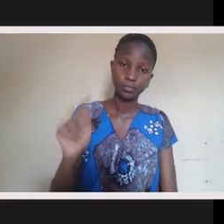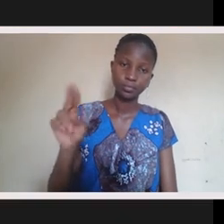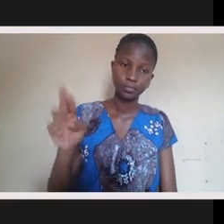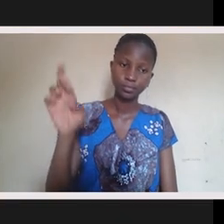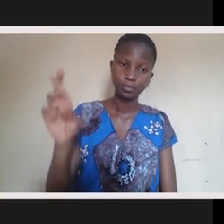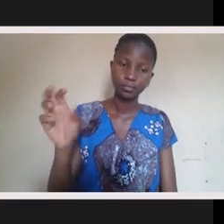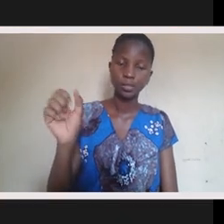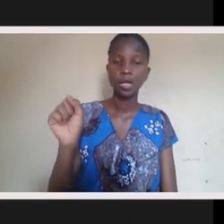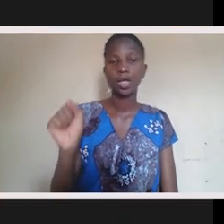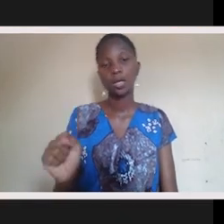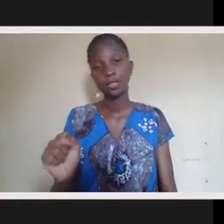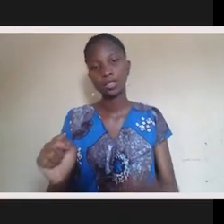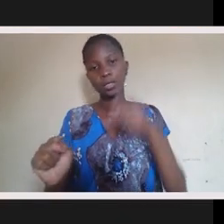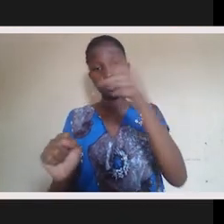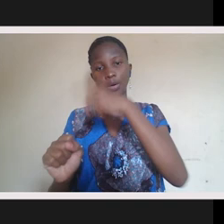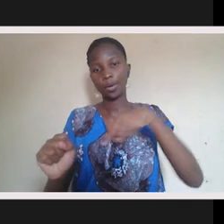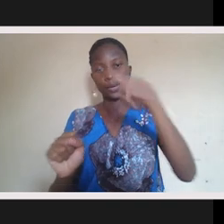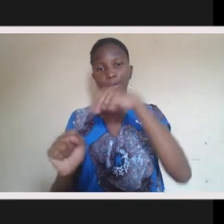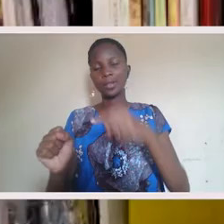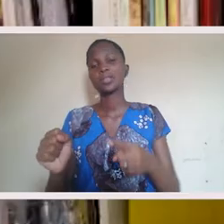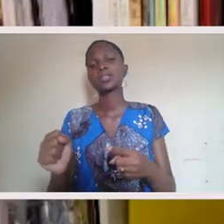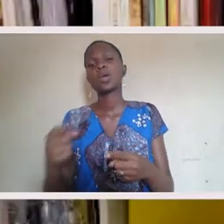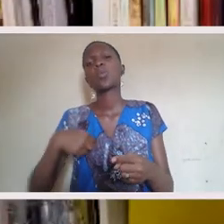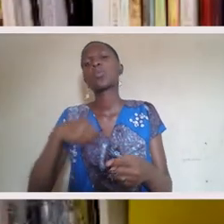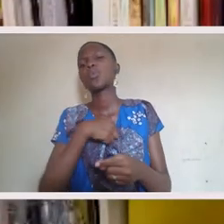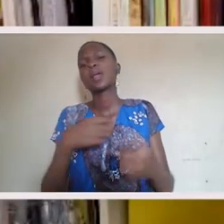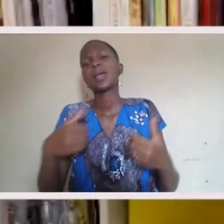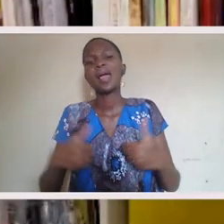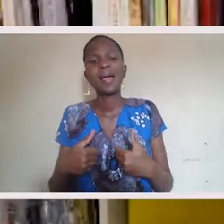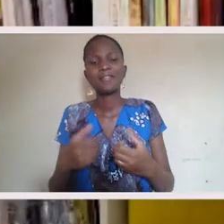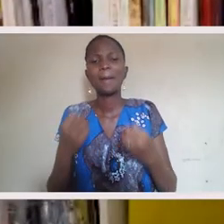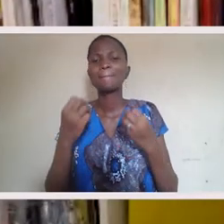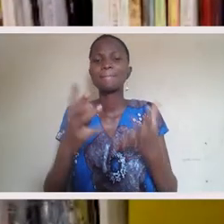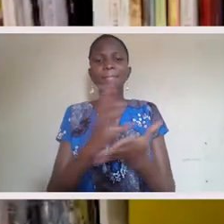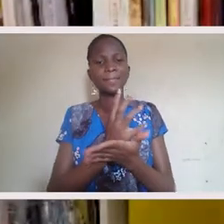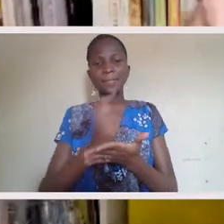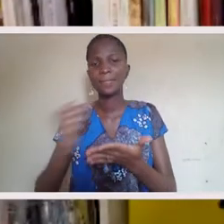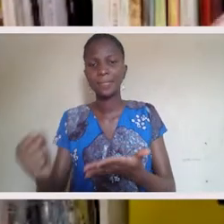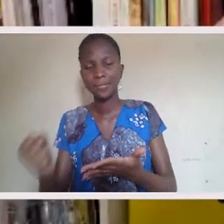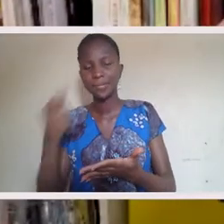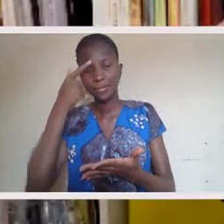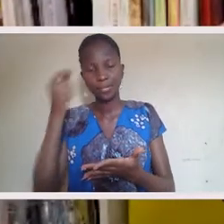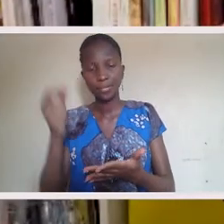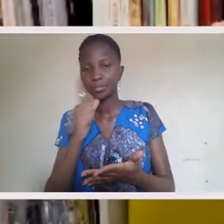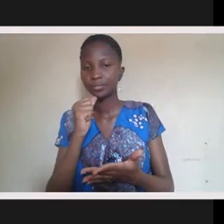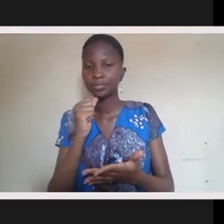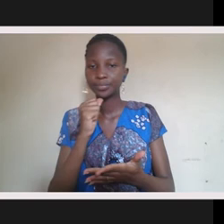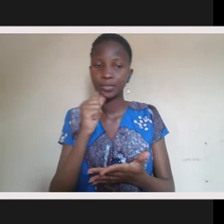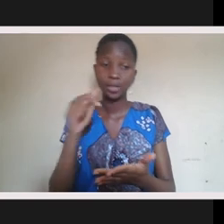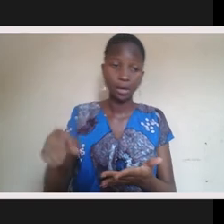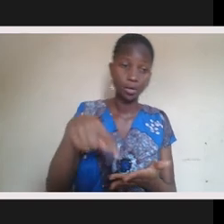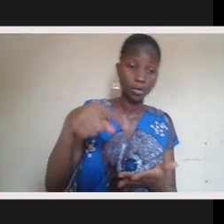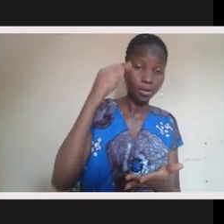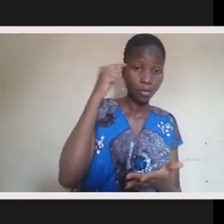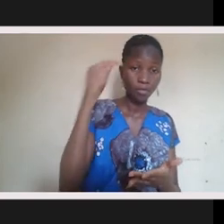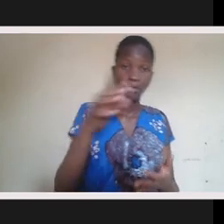we all have much to lose because whiteness has been shaped in such a way that it's a non-culture. When